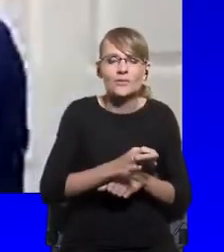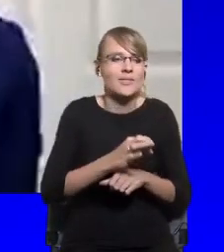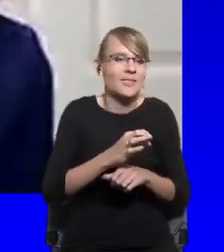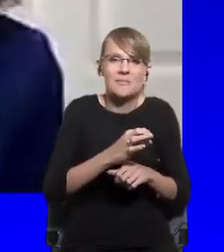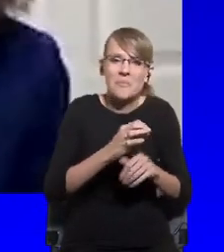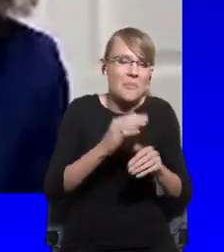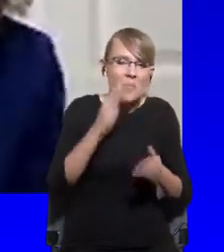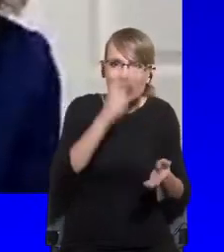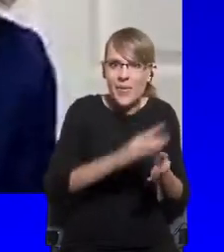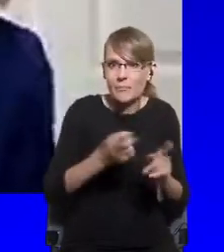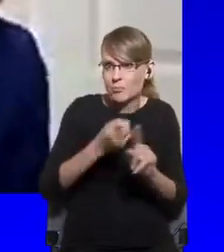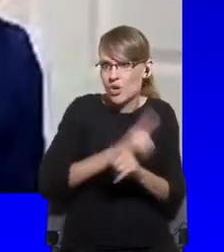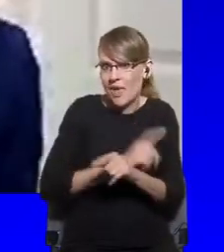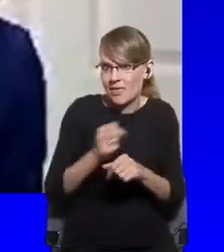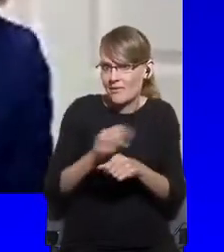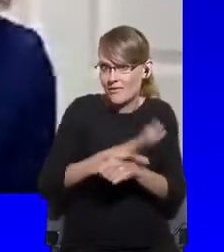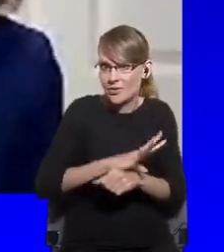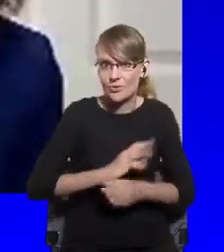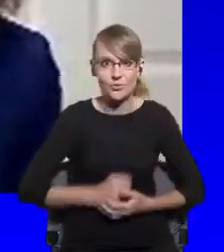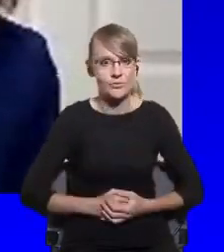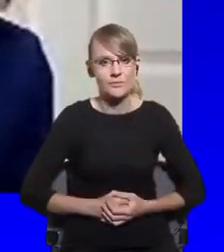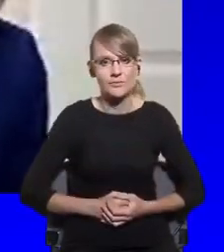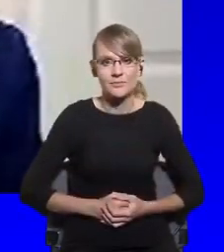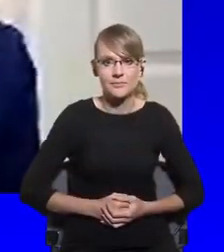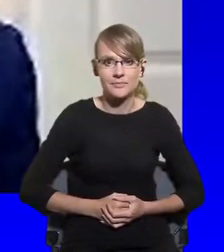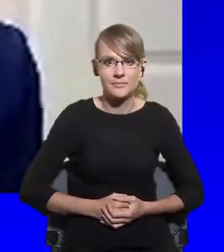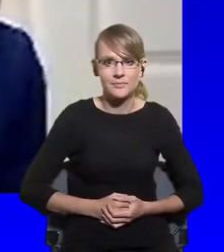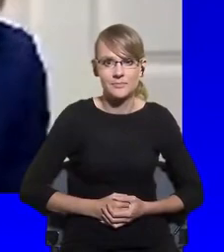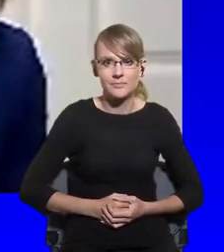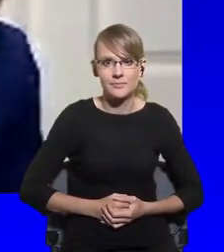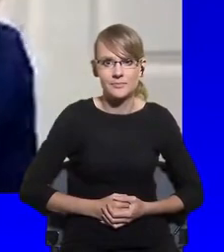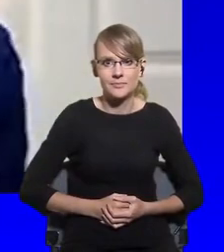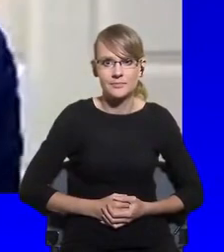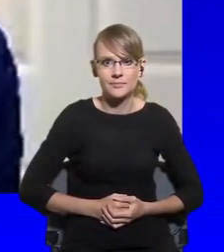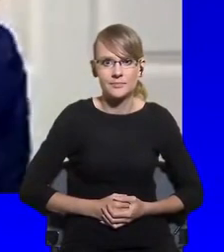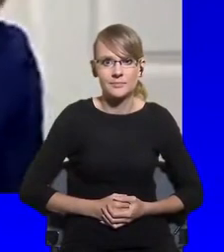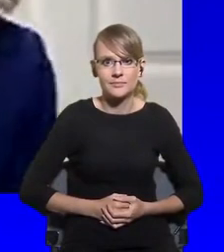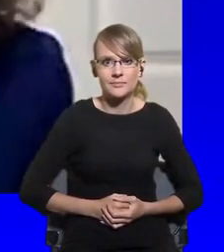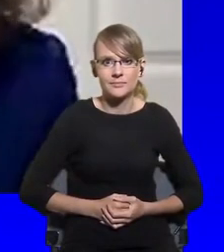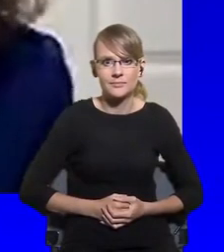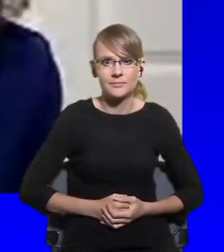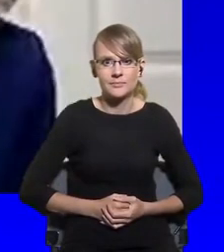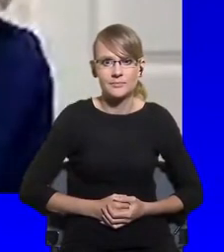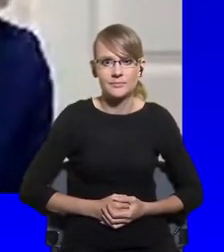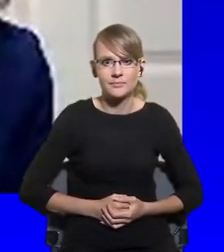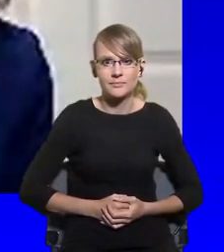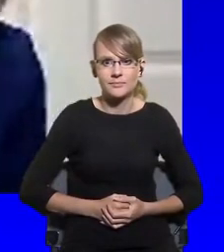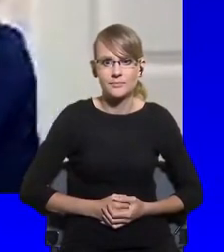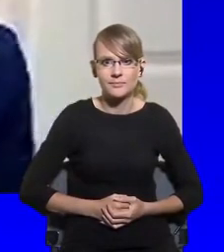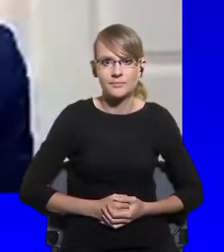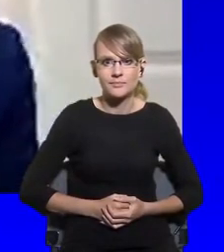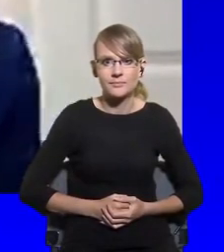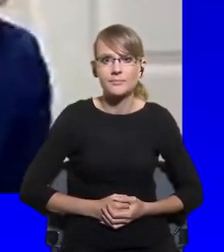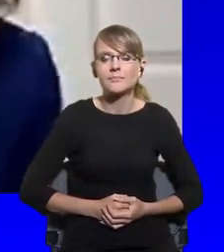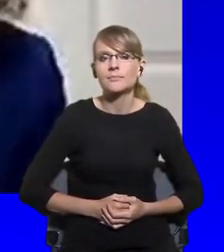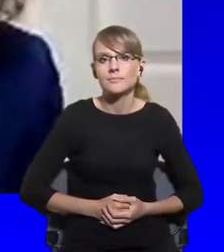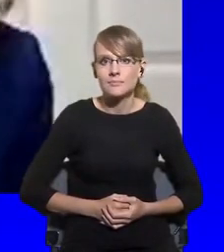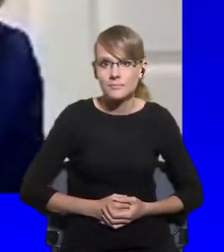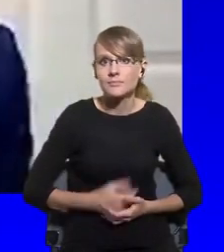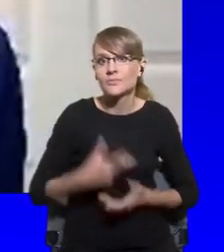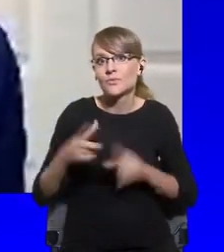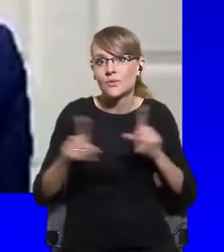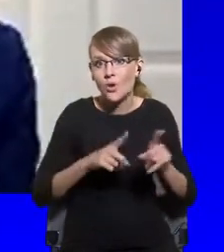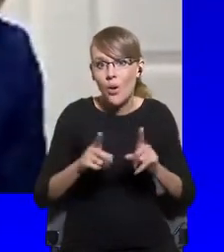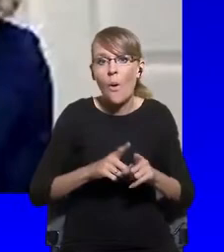like to, again, put this argument that citizens in Europe are unhappy